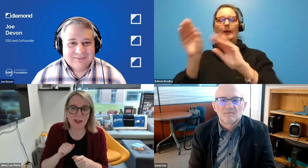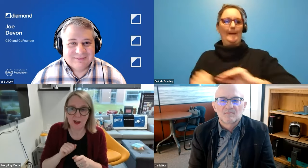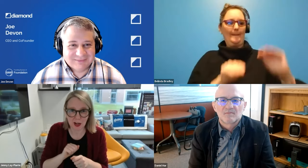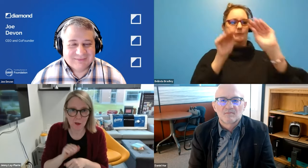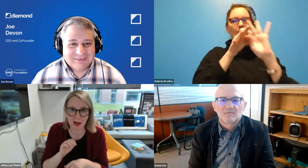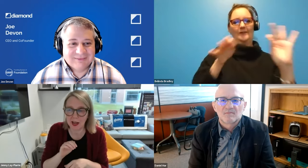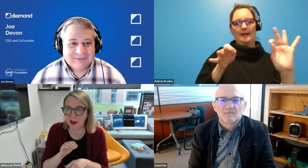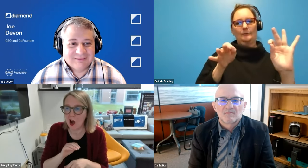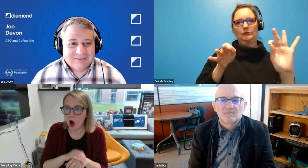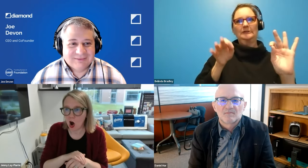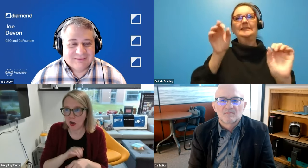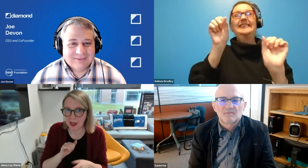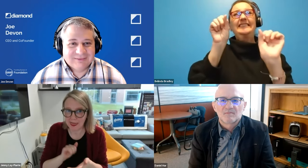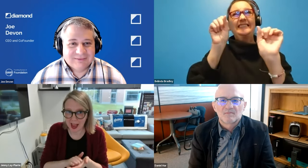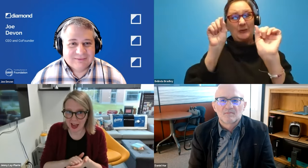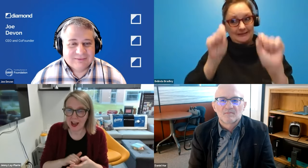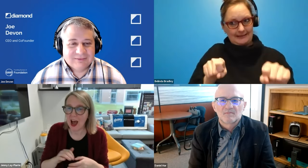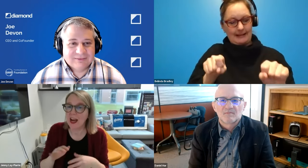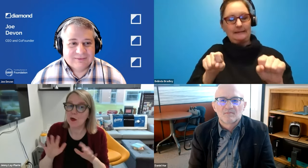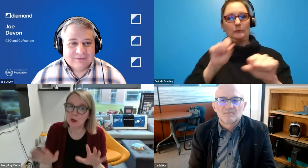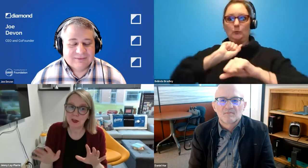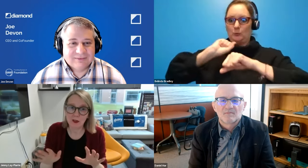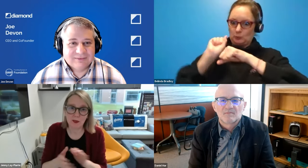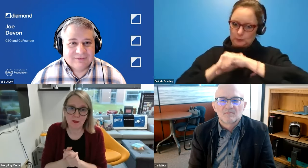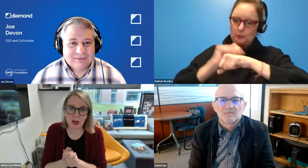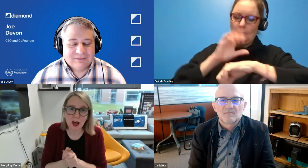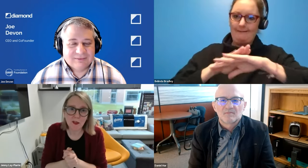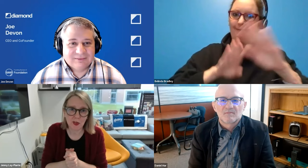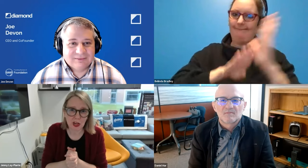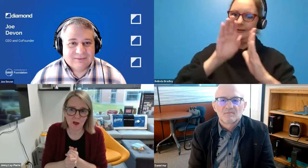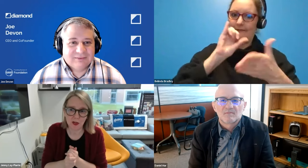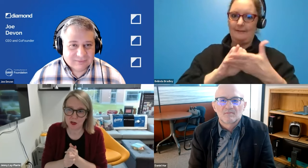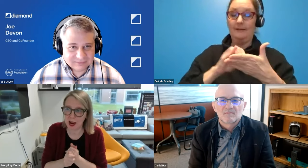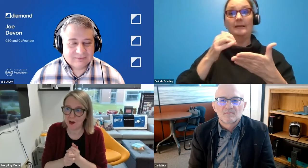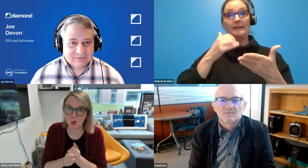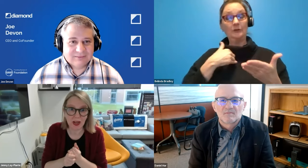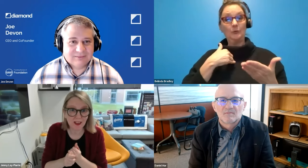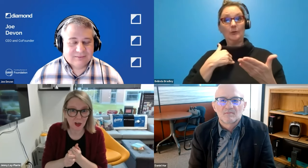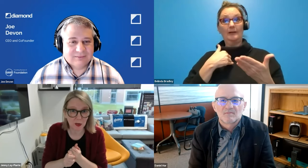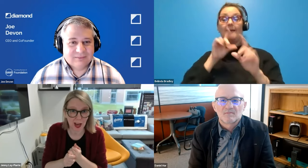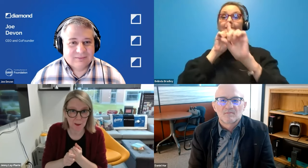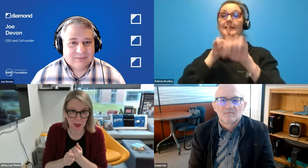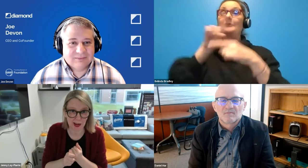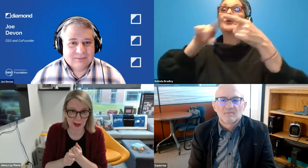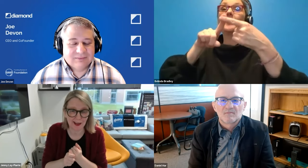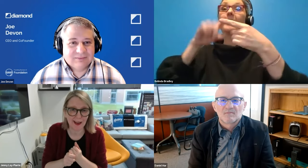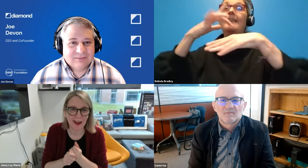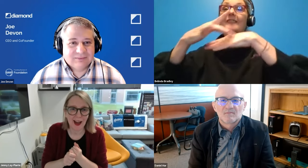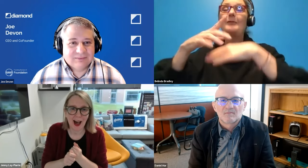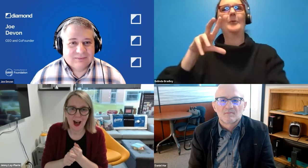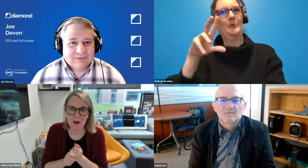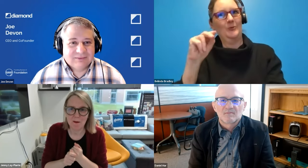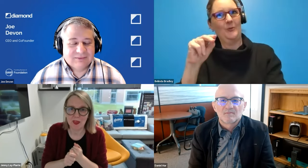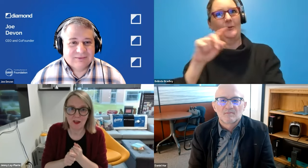we're definitely working on that. And I would also love for you to try out the windows captioning.